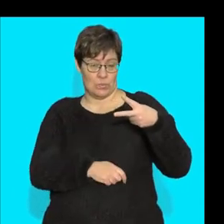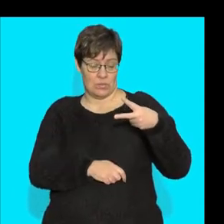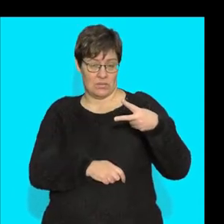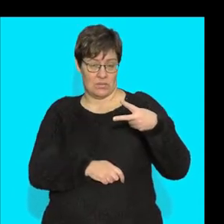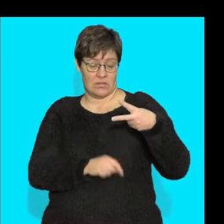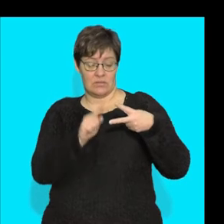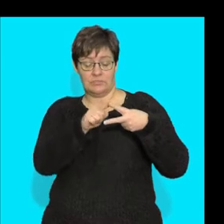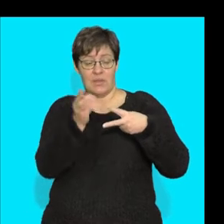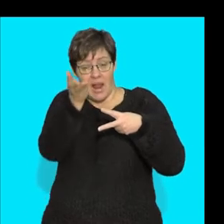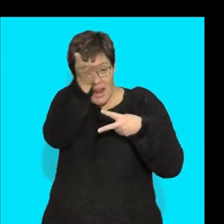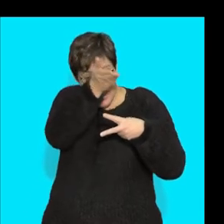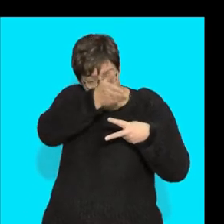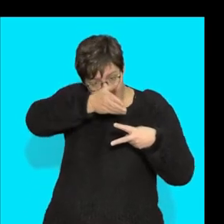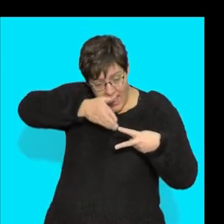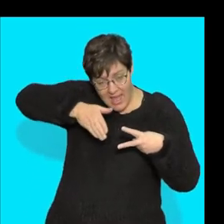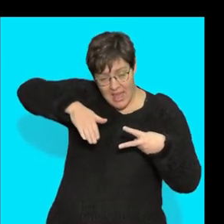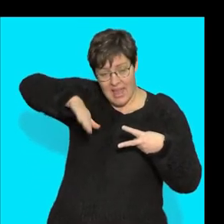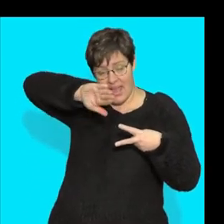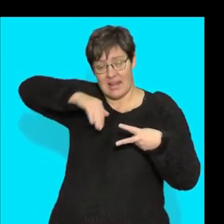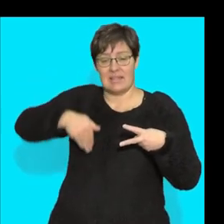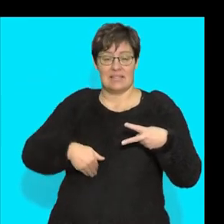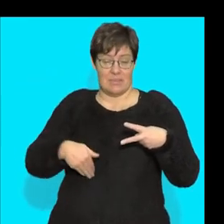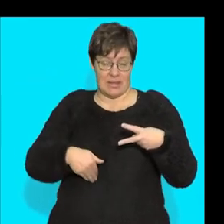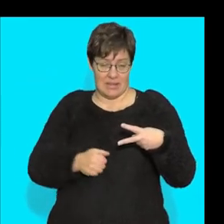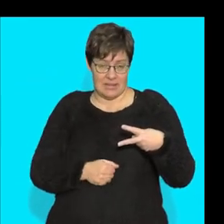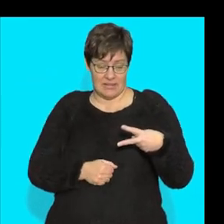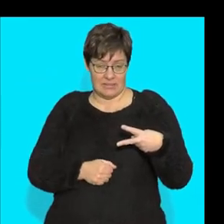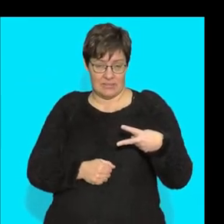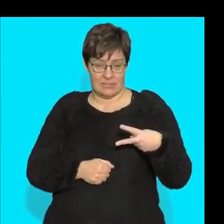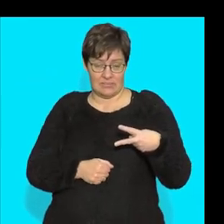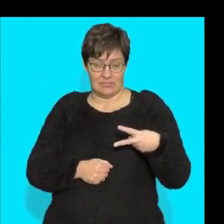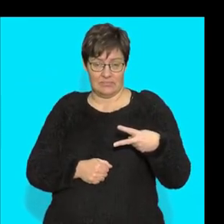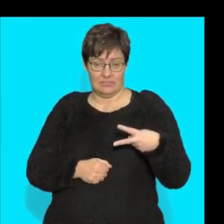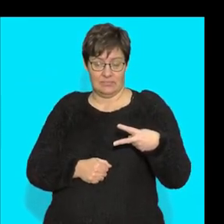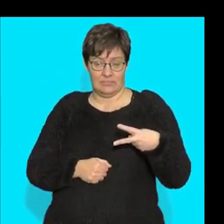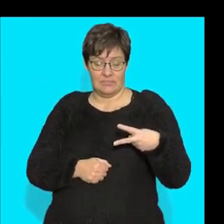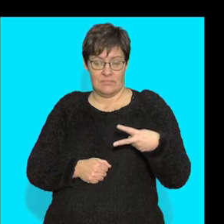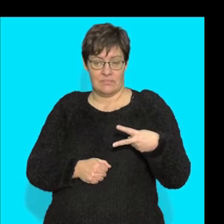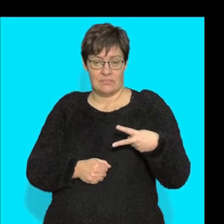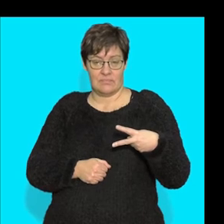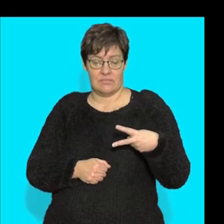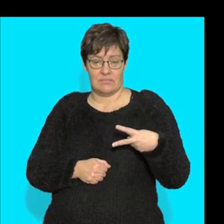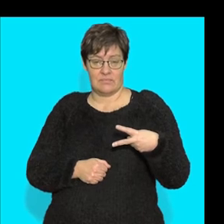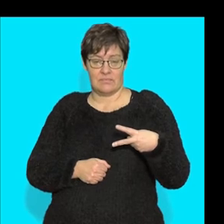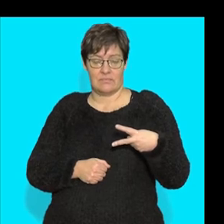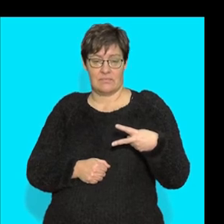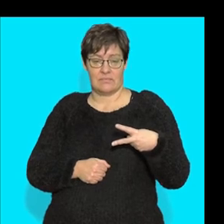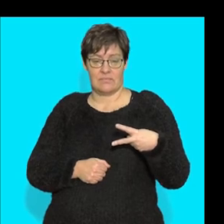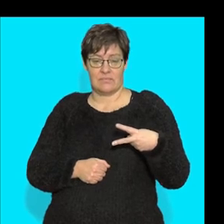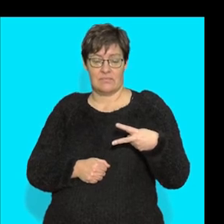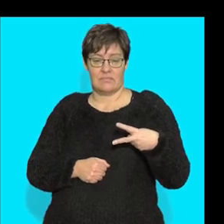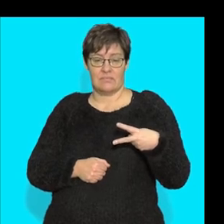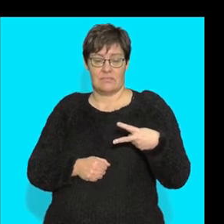It lines the stomach and